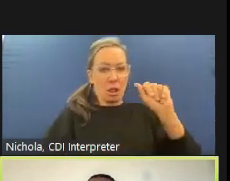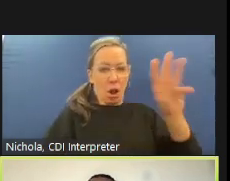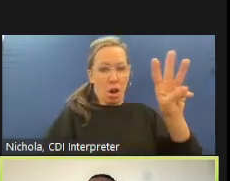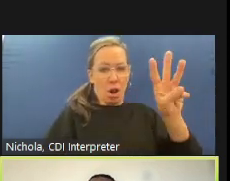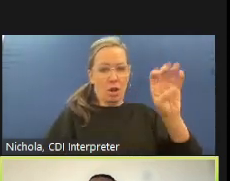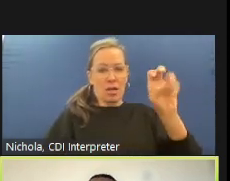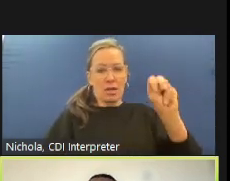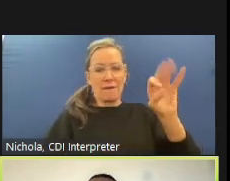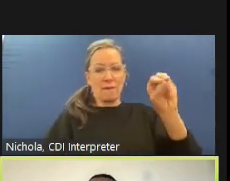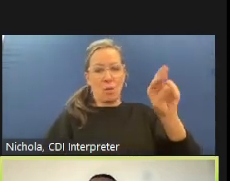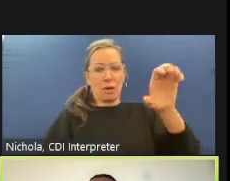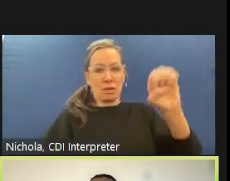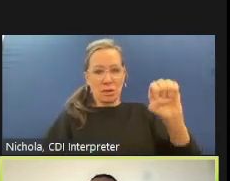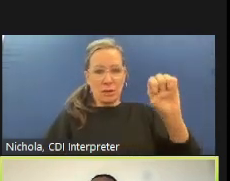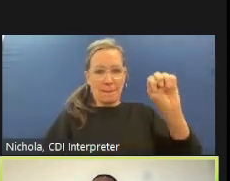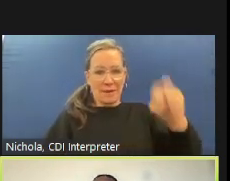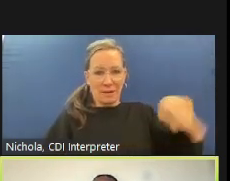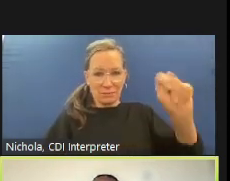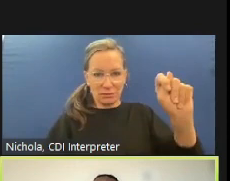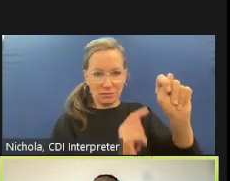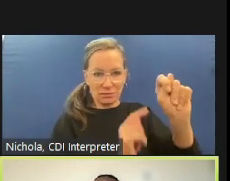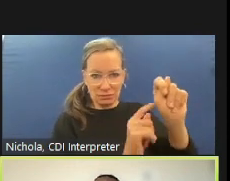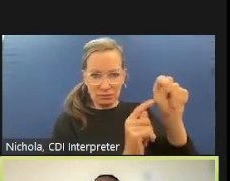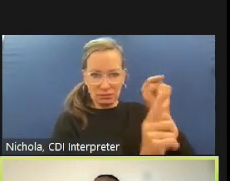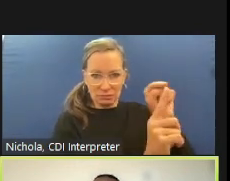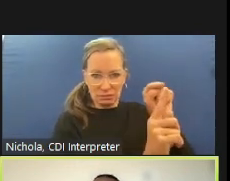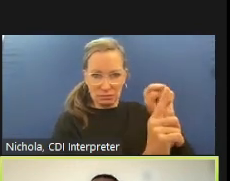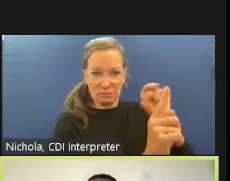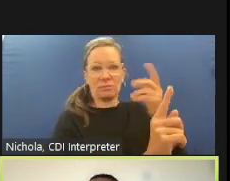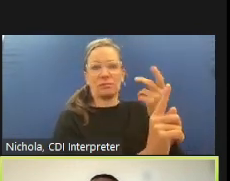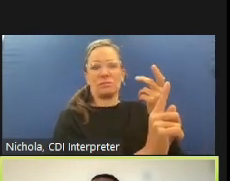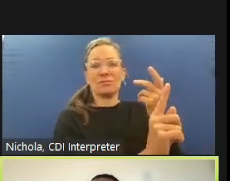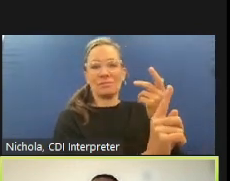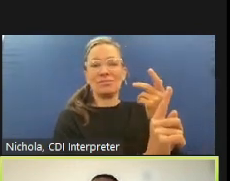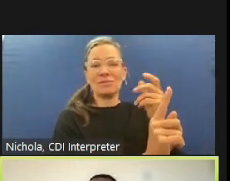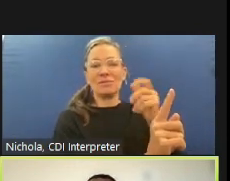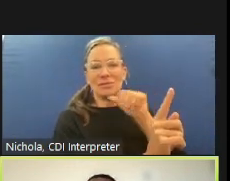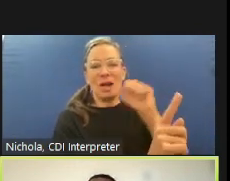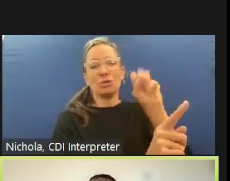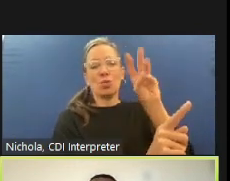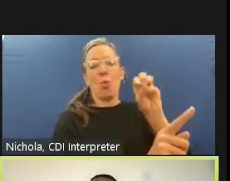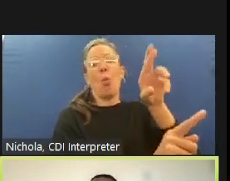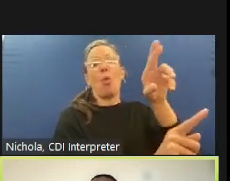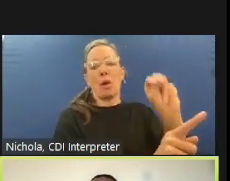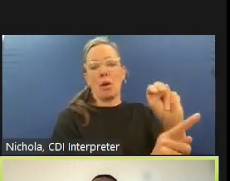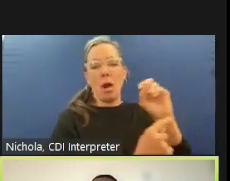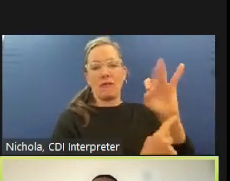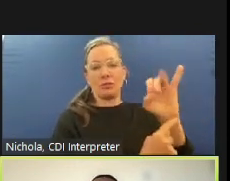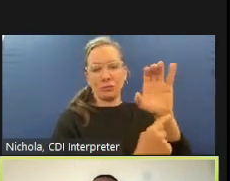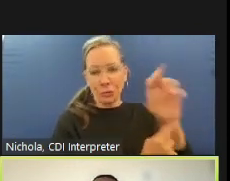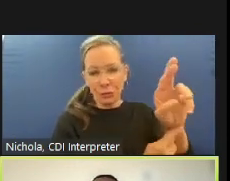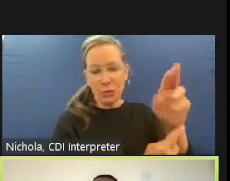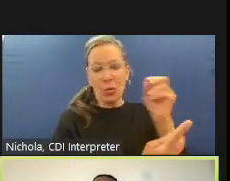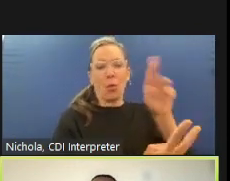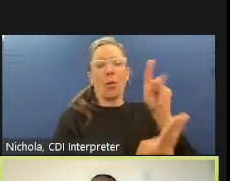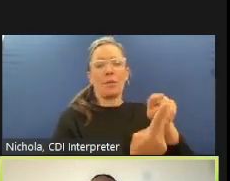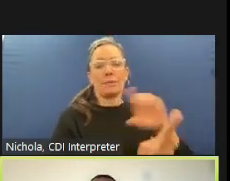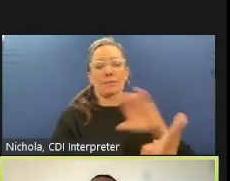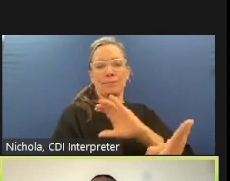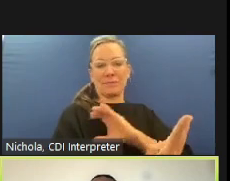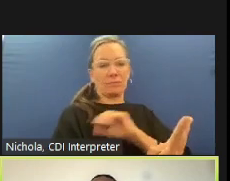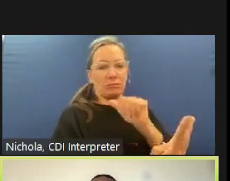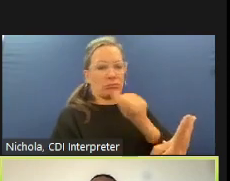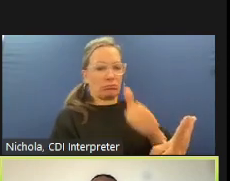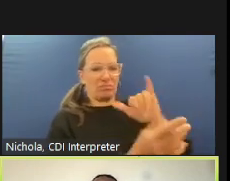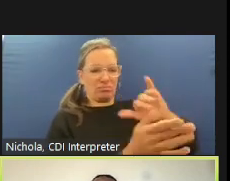enforcement personnel or sworn officers and when the board of supervisors creates this it serves it